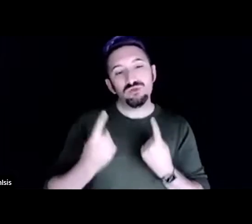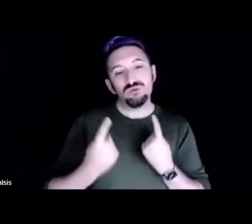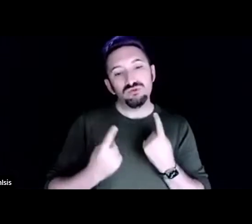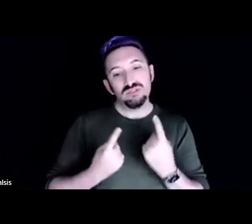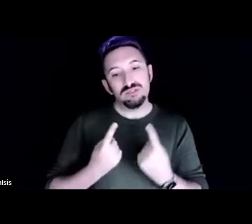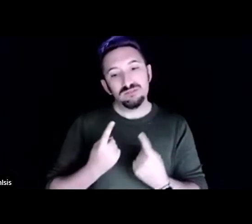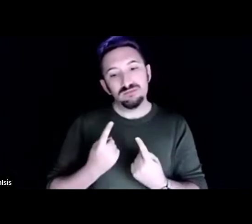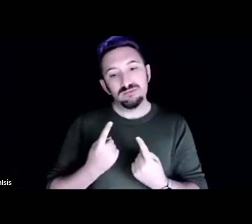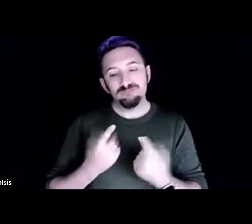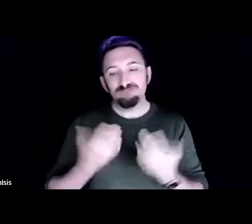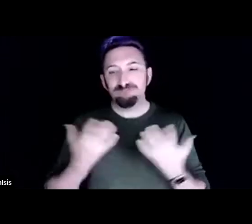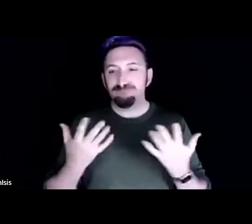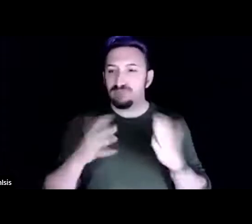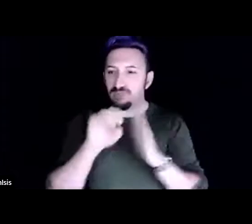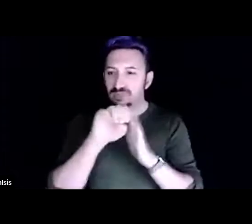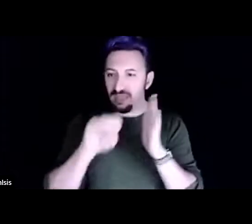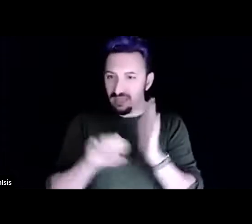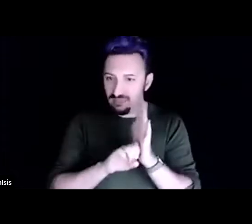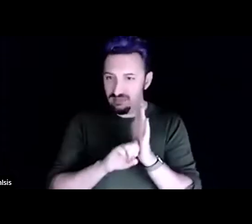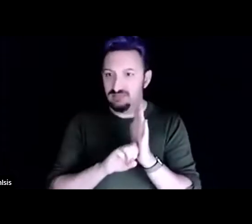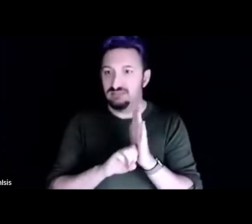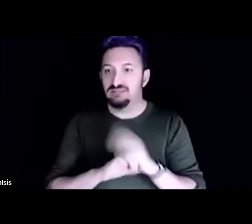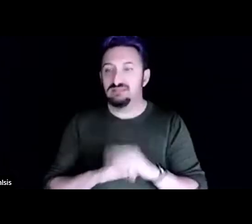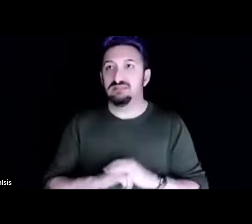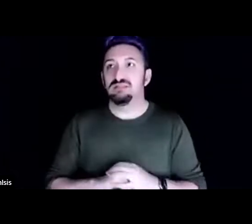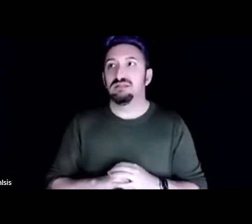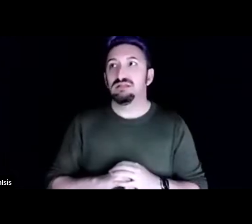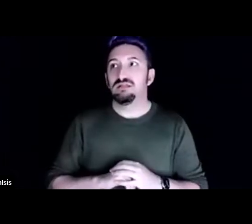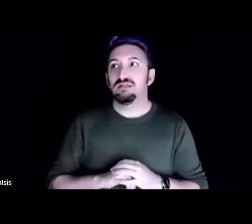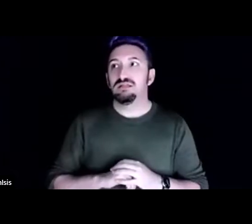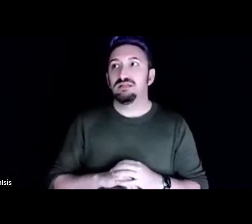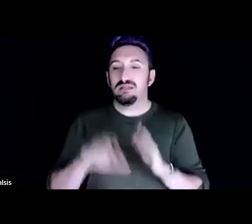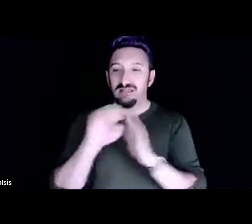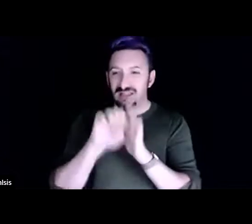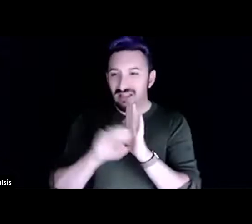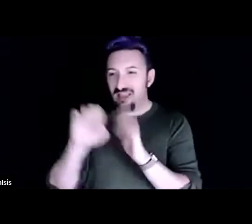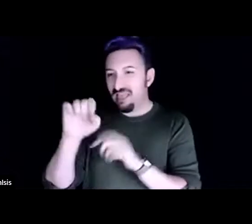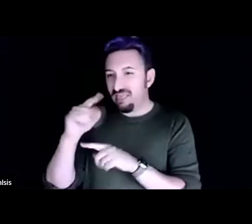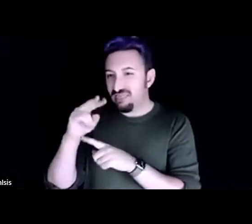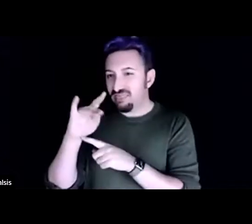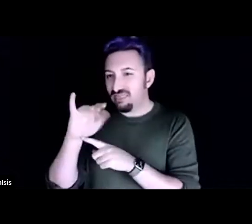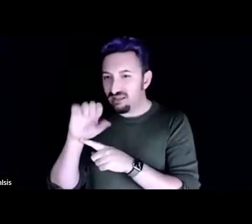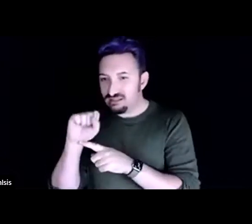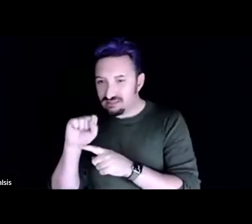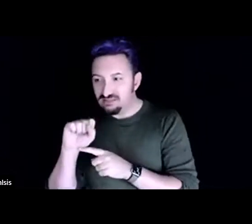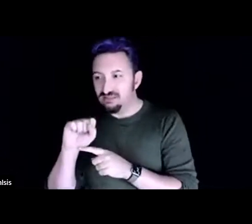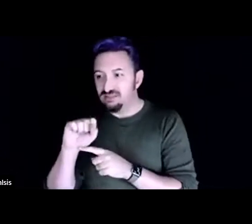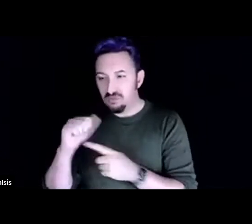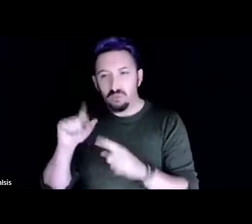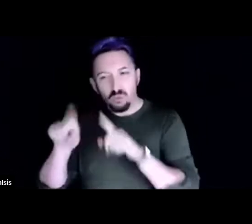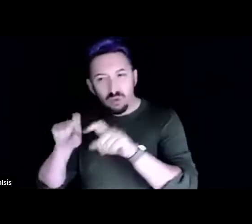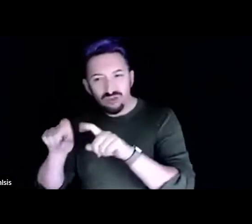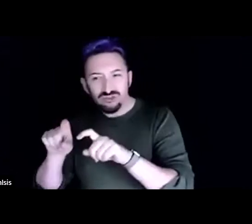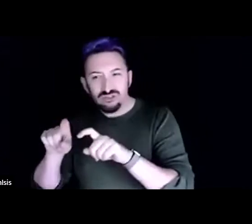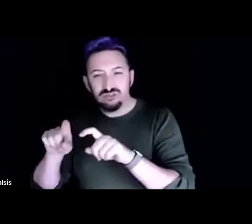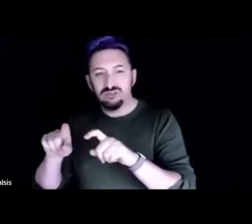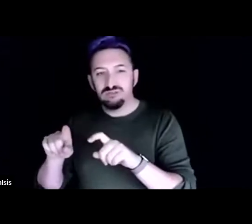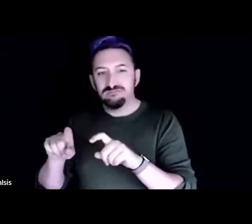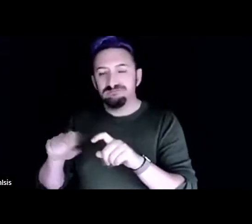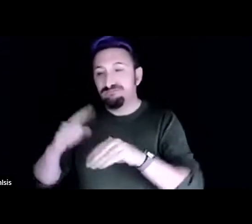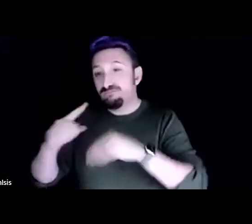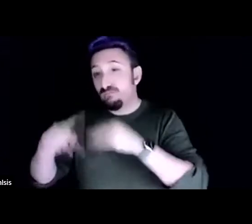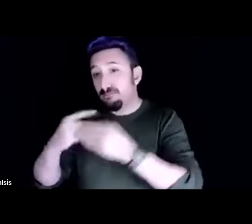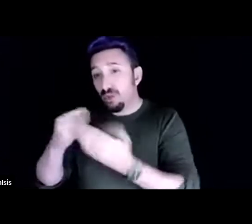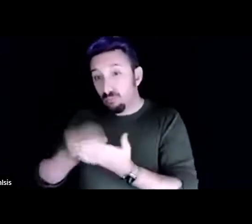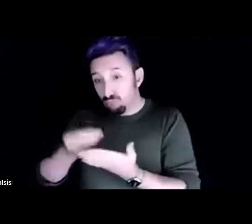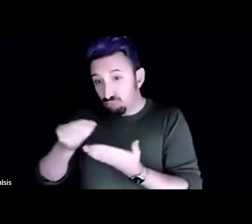ethics and question and dynamics about purchasing land um my kind of political